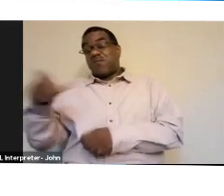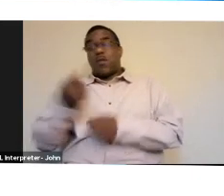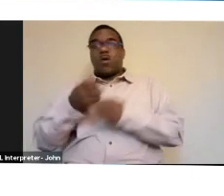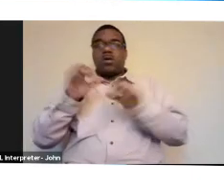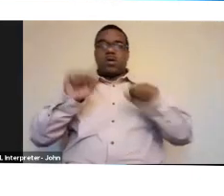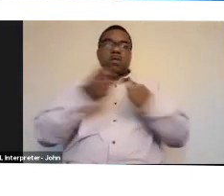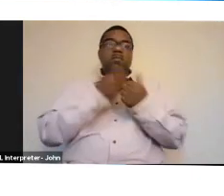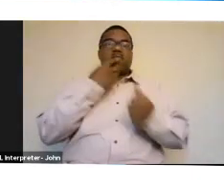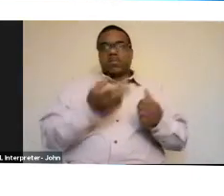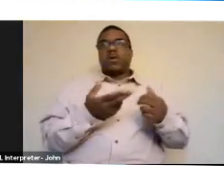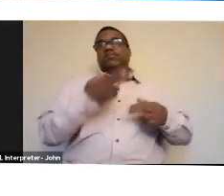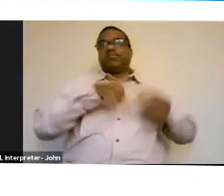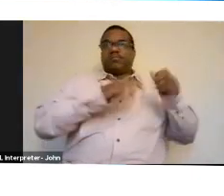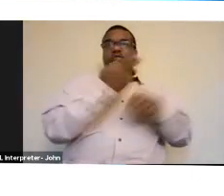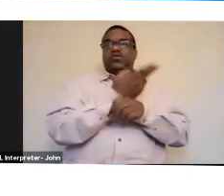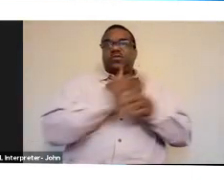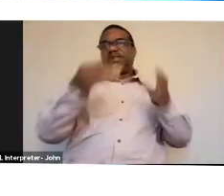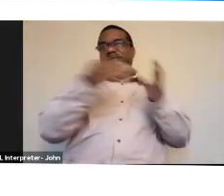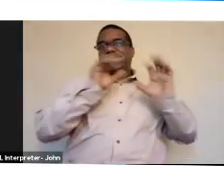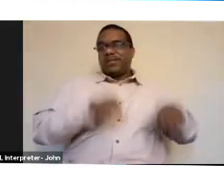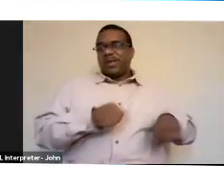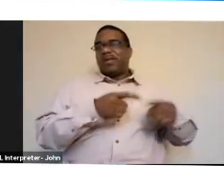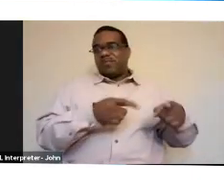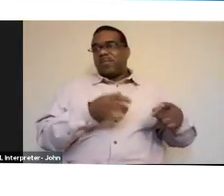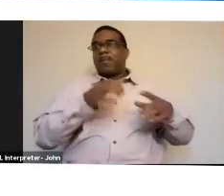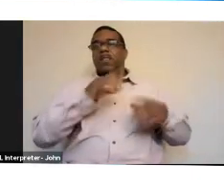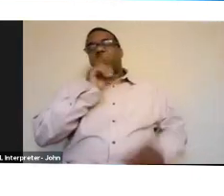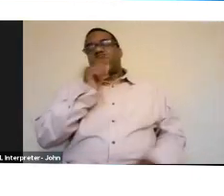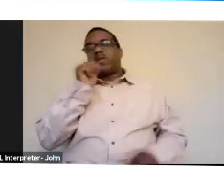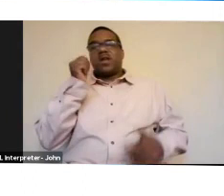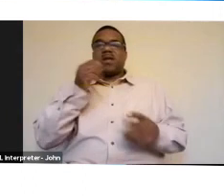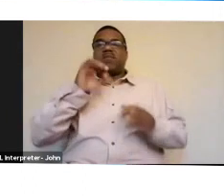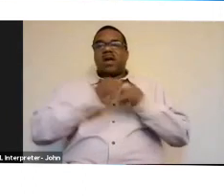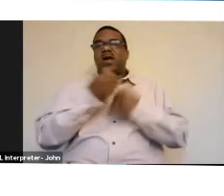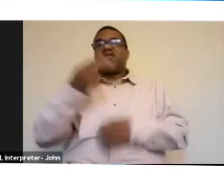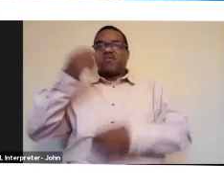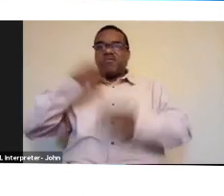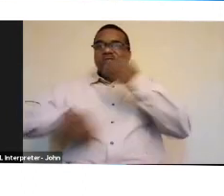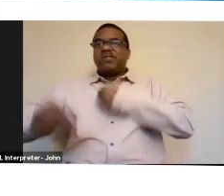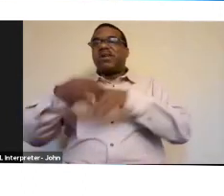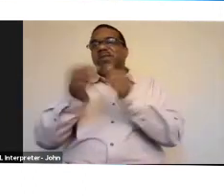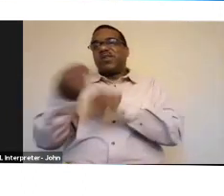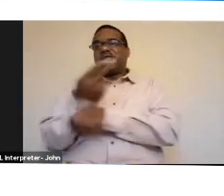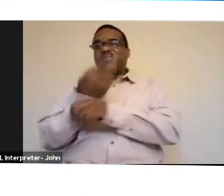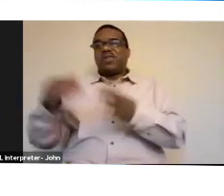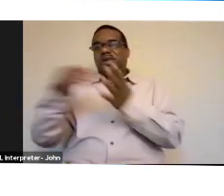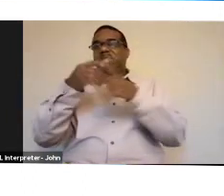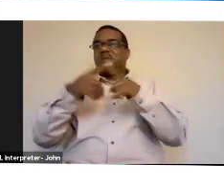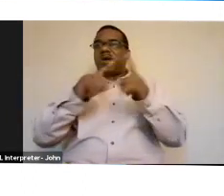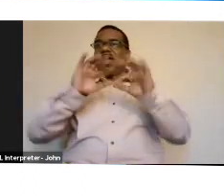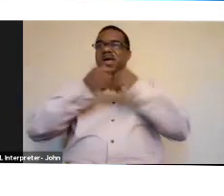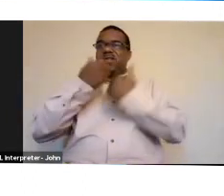or can it be repurposed in some way? So it's not just about recycling and reusing, it's about really finding ways to compost